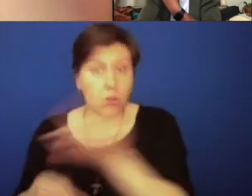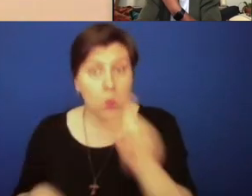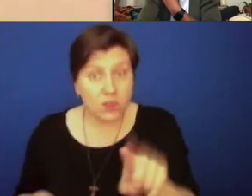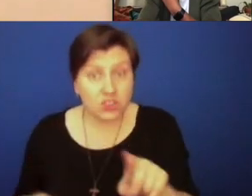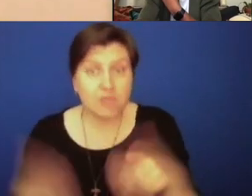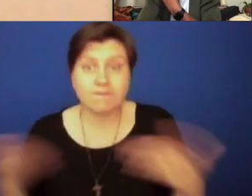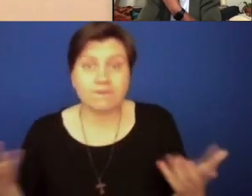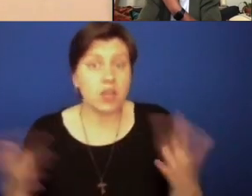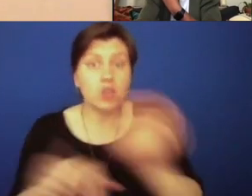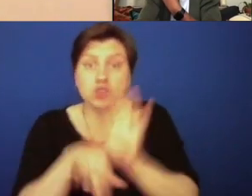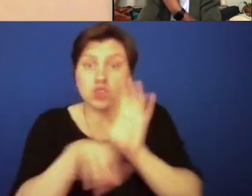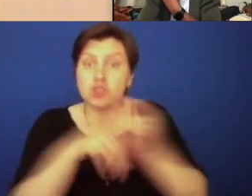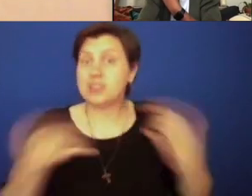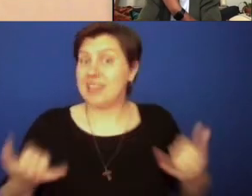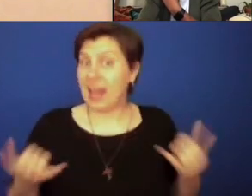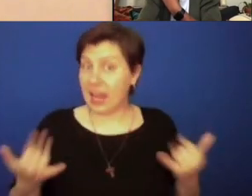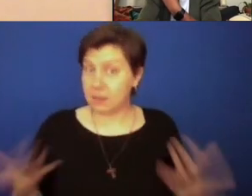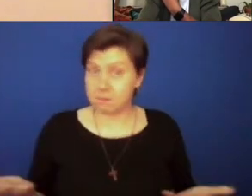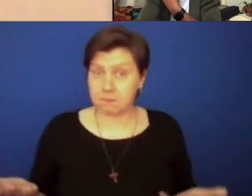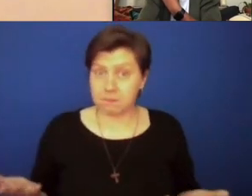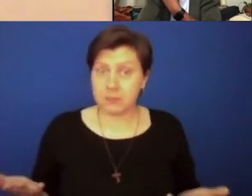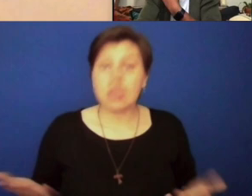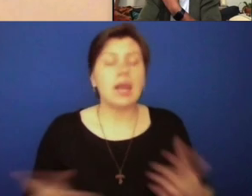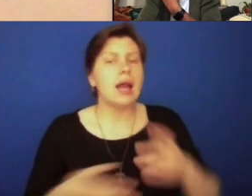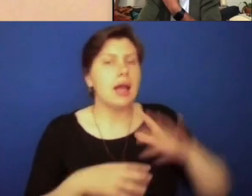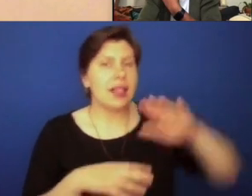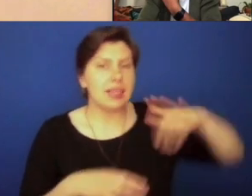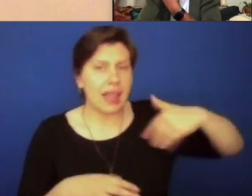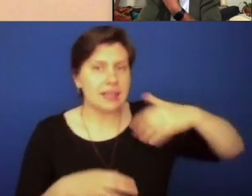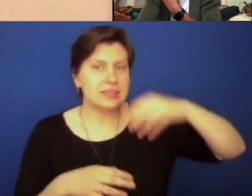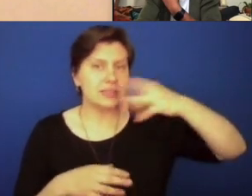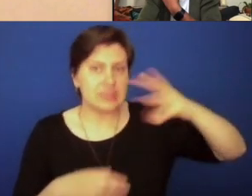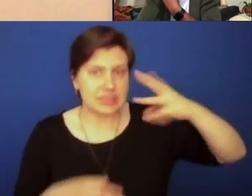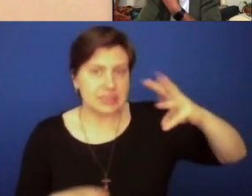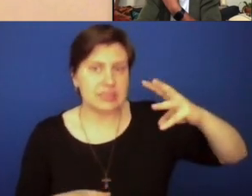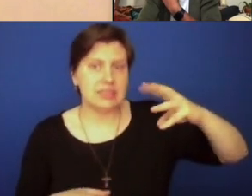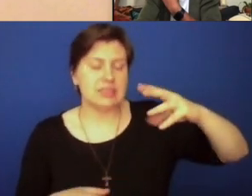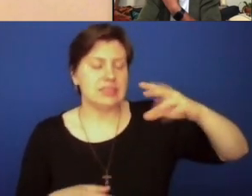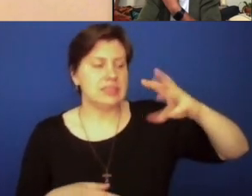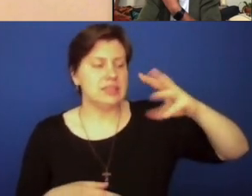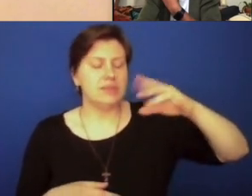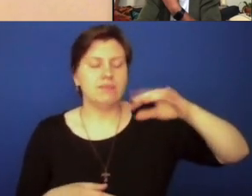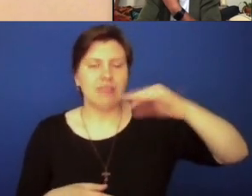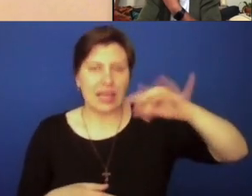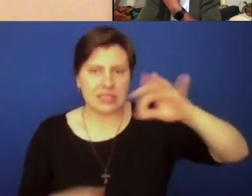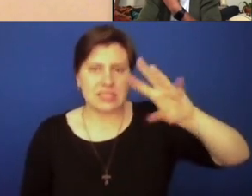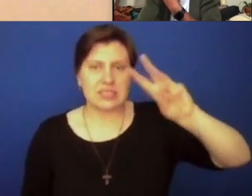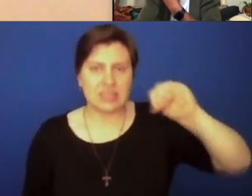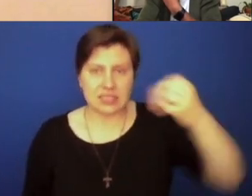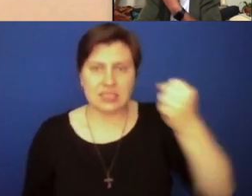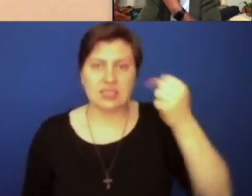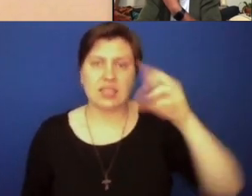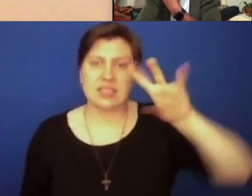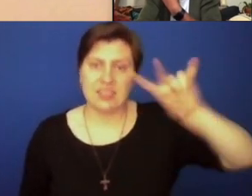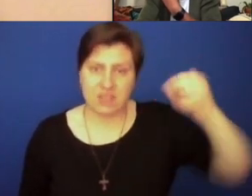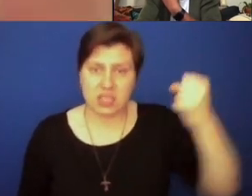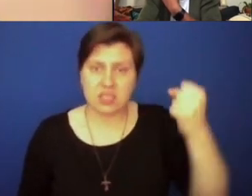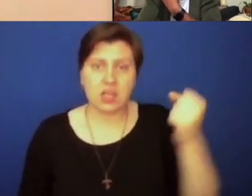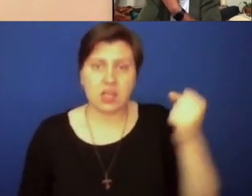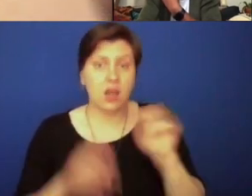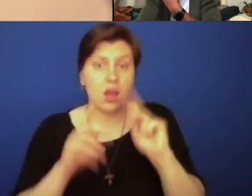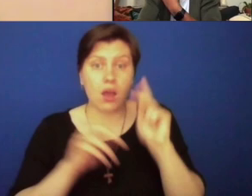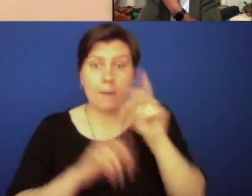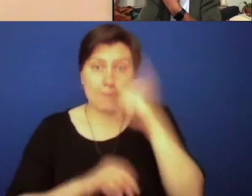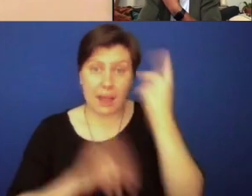of course, is what does the church look like today? Because in the late 60s and late 1970s, hundreds of Black men and women leave religious life